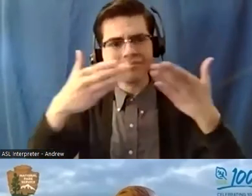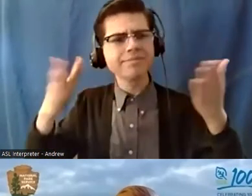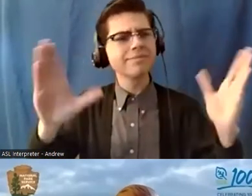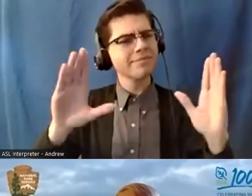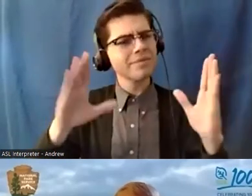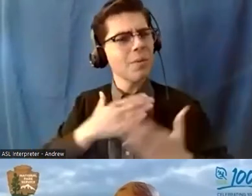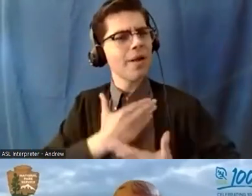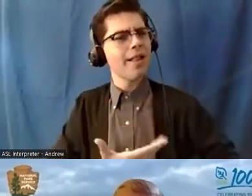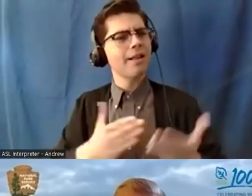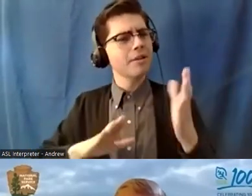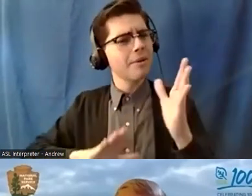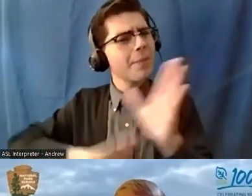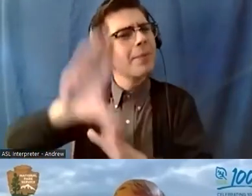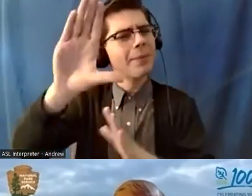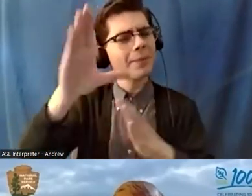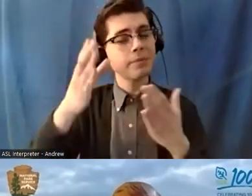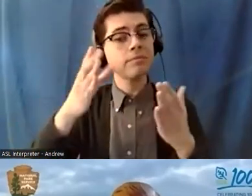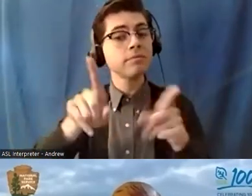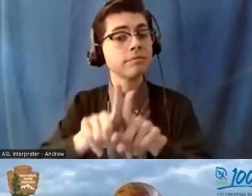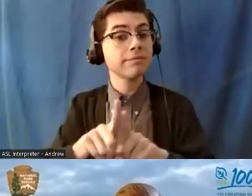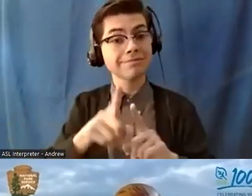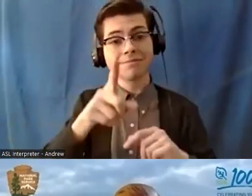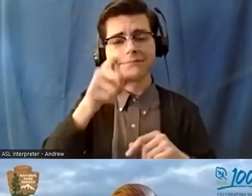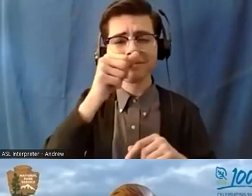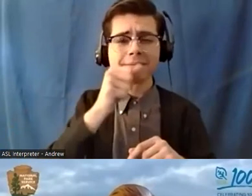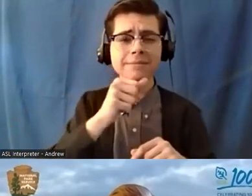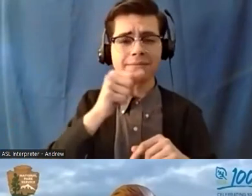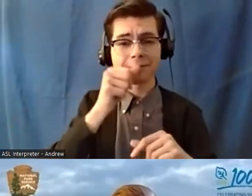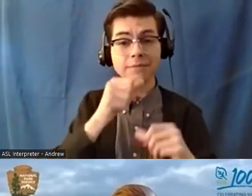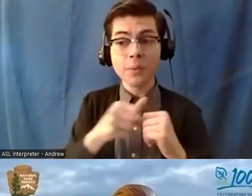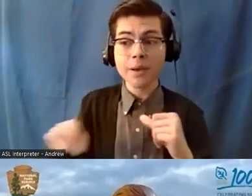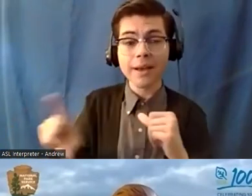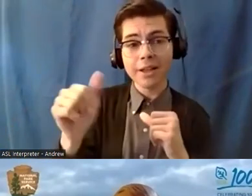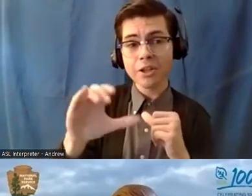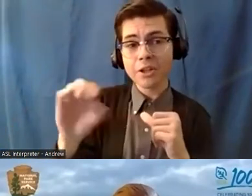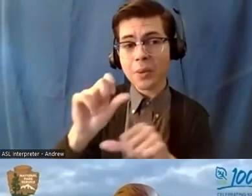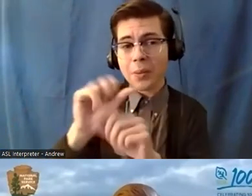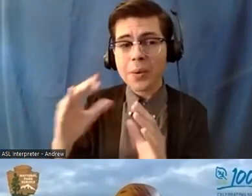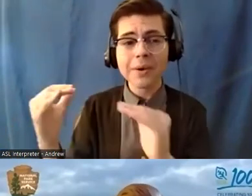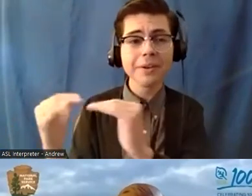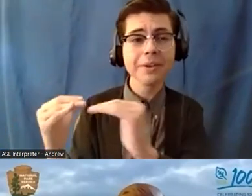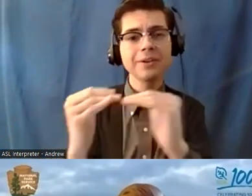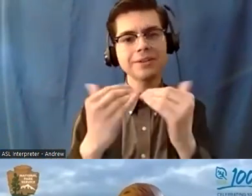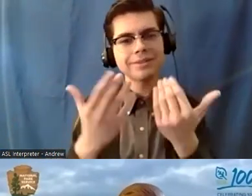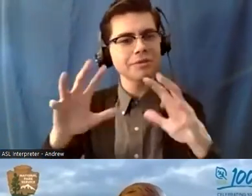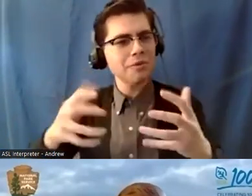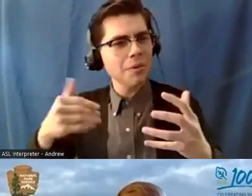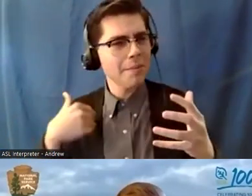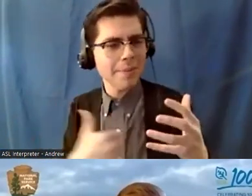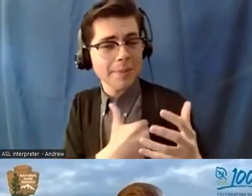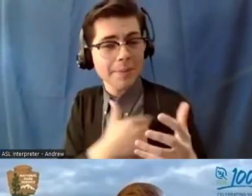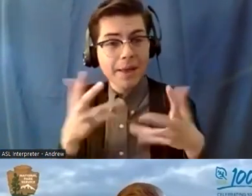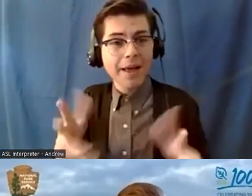um be patient with not only just your fellow co-workers or crew members but also with yourself because you are still growing